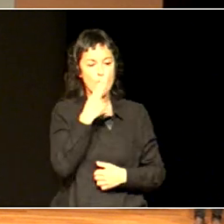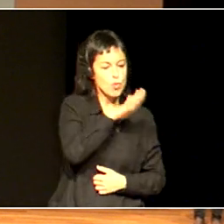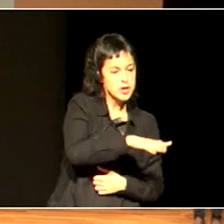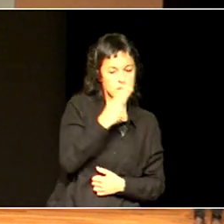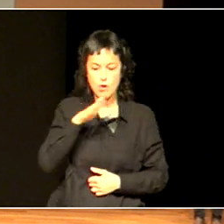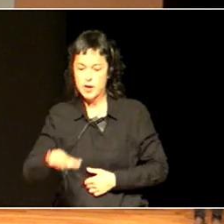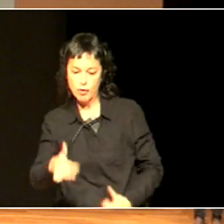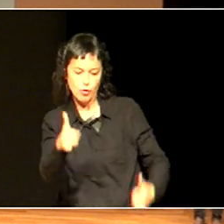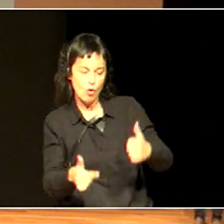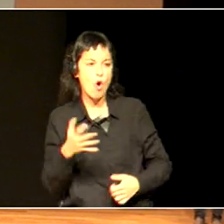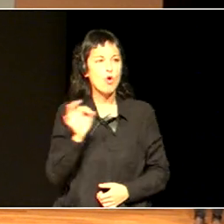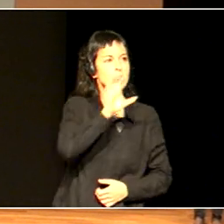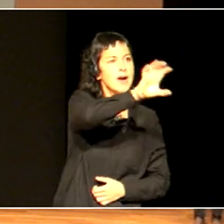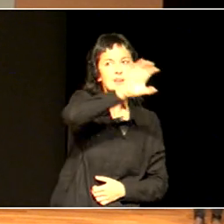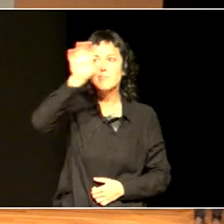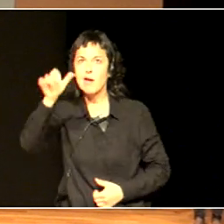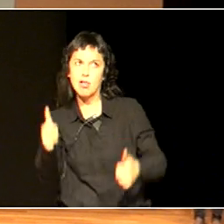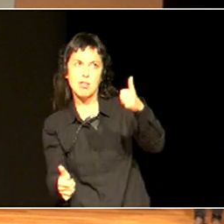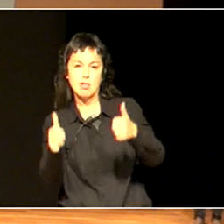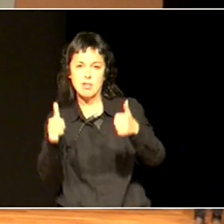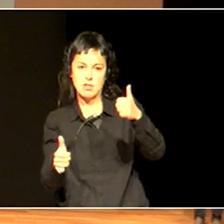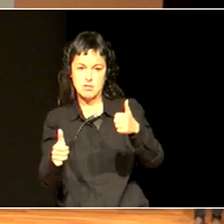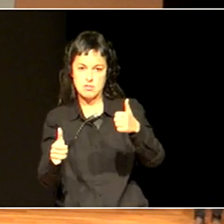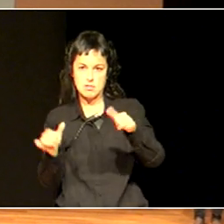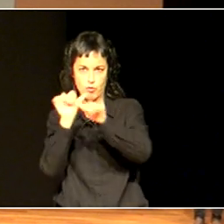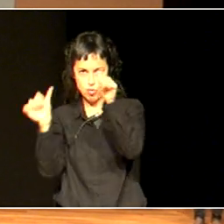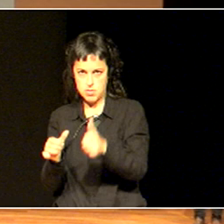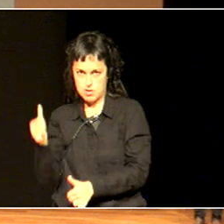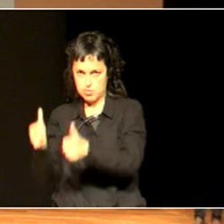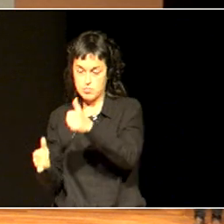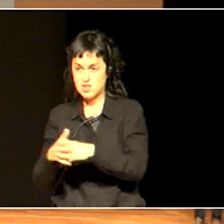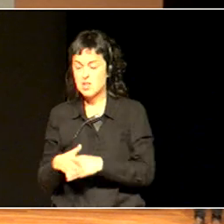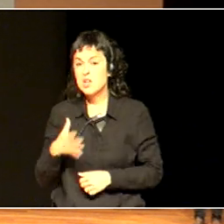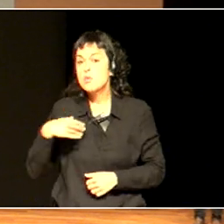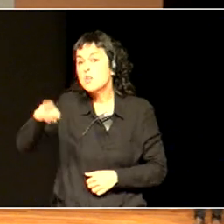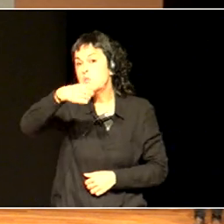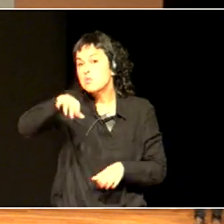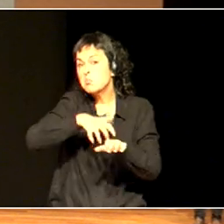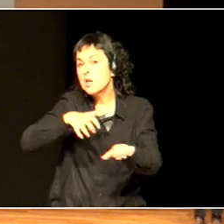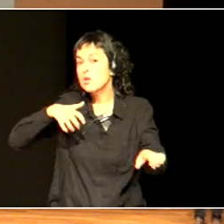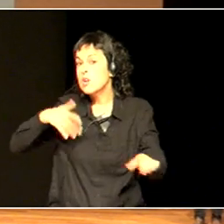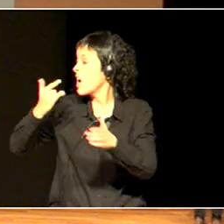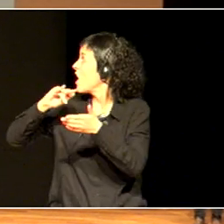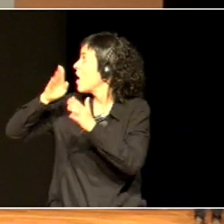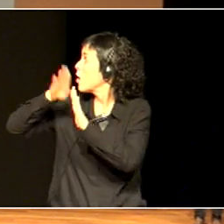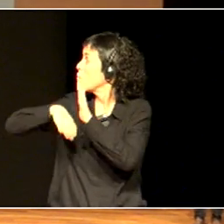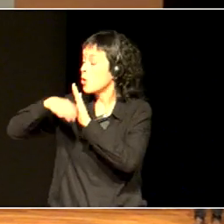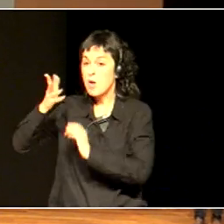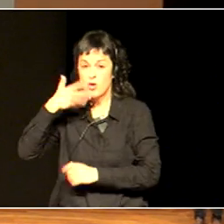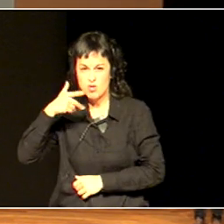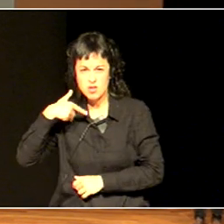maybe most of you are familiar with this program of international student assessment or PISA.